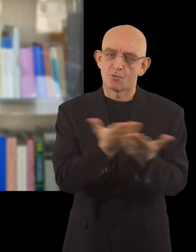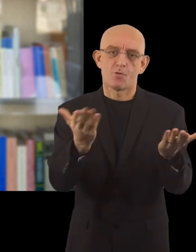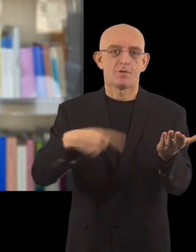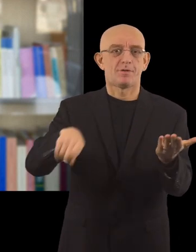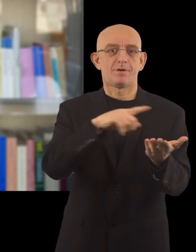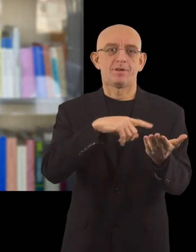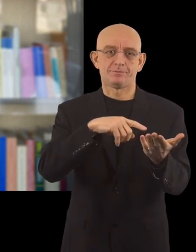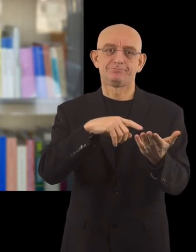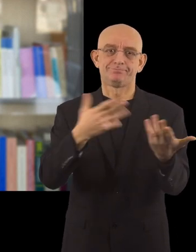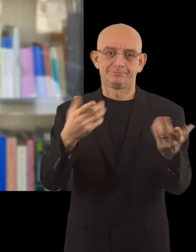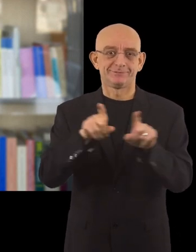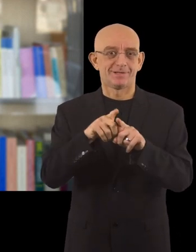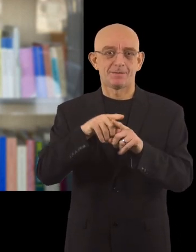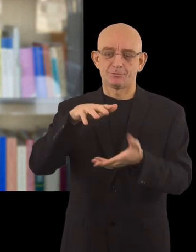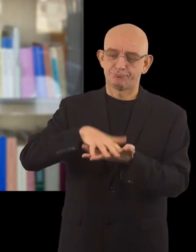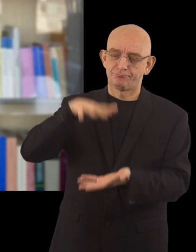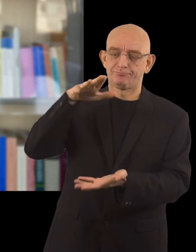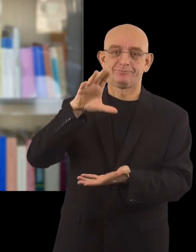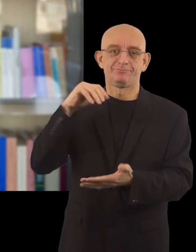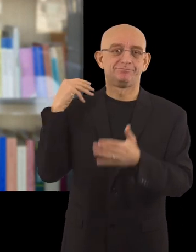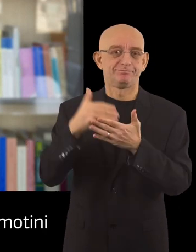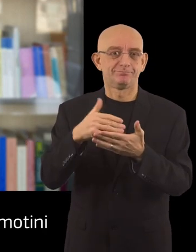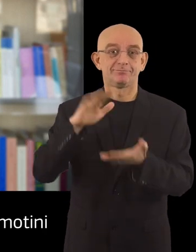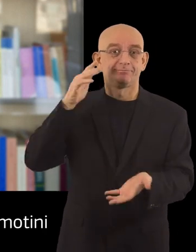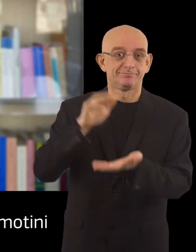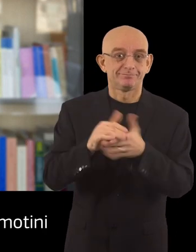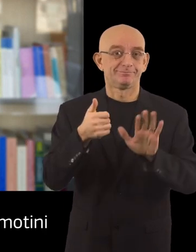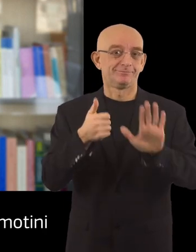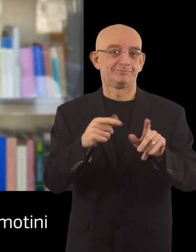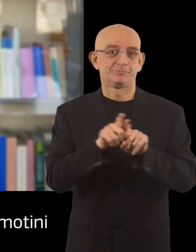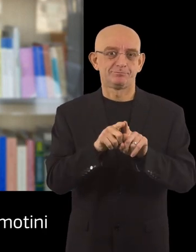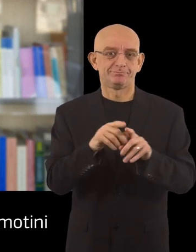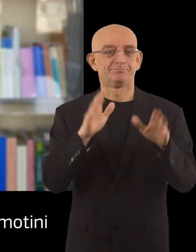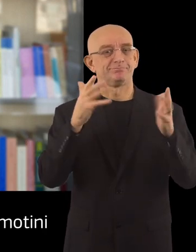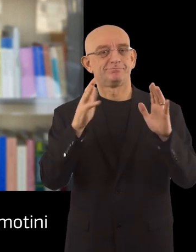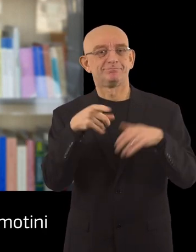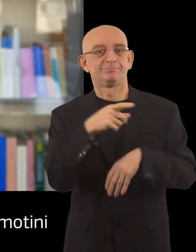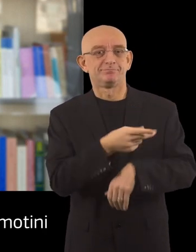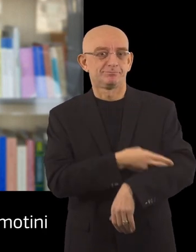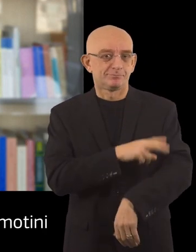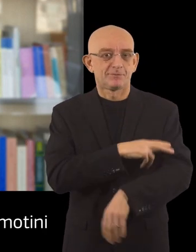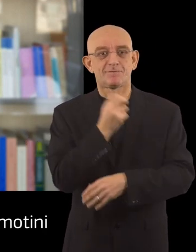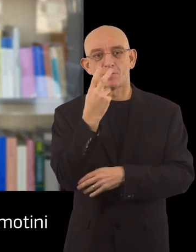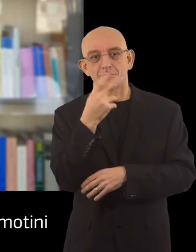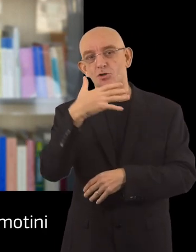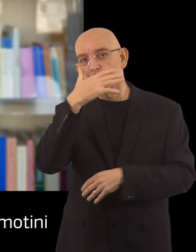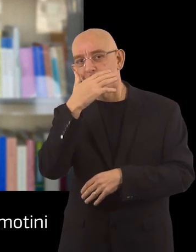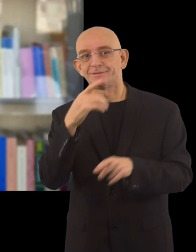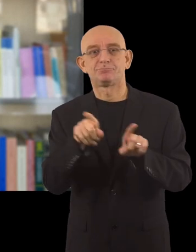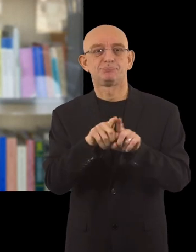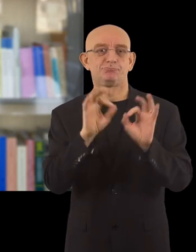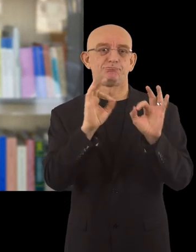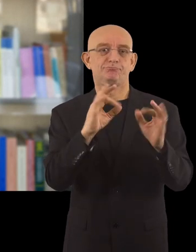participants and to all shortlisted cities. Congratulations to Poznan, Florence and Komotini